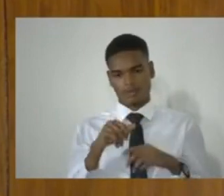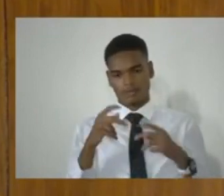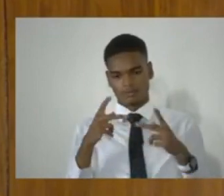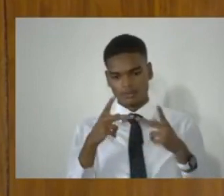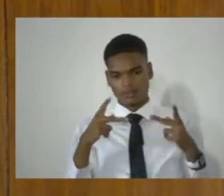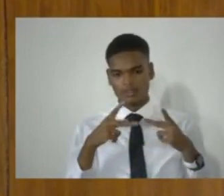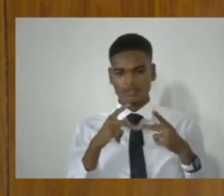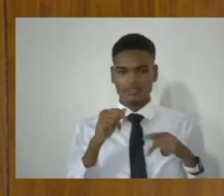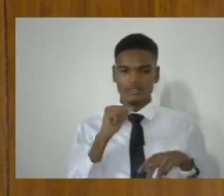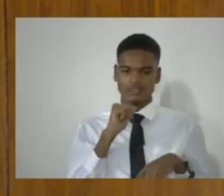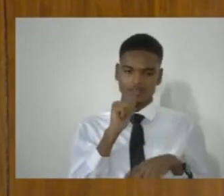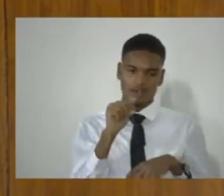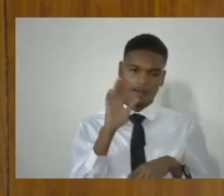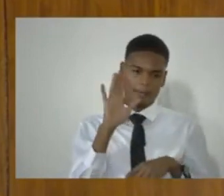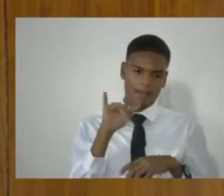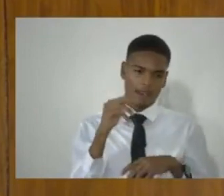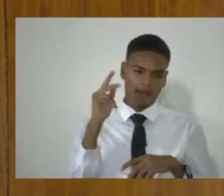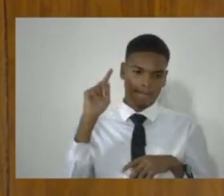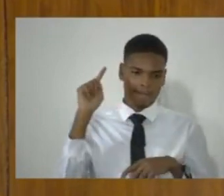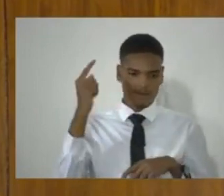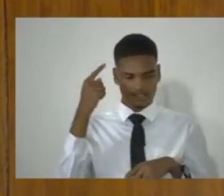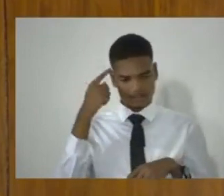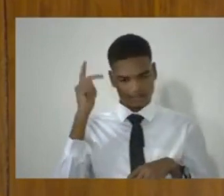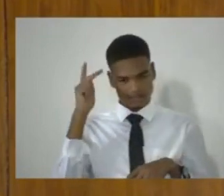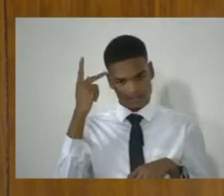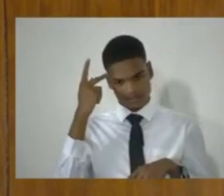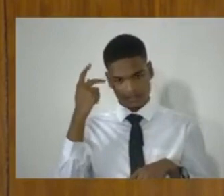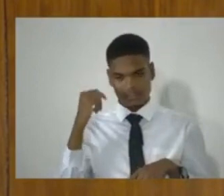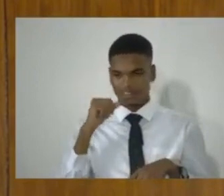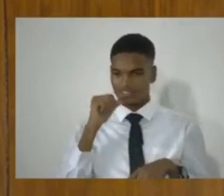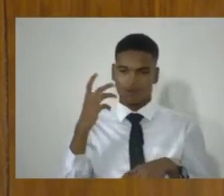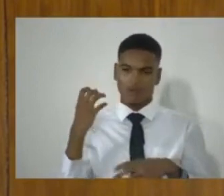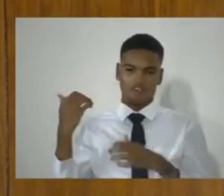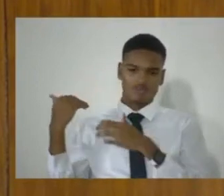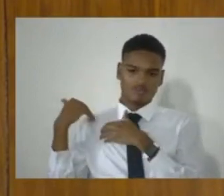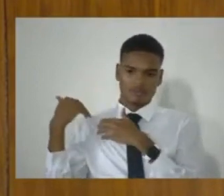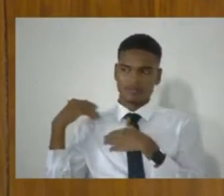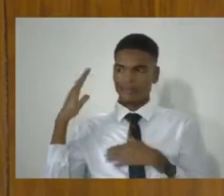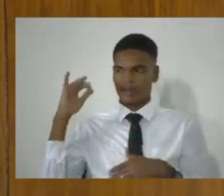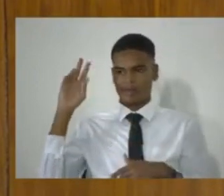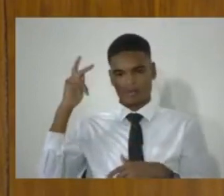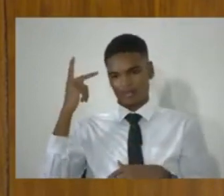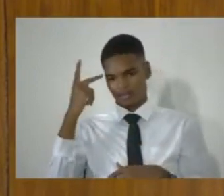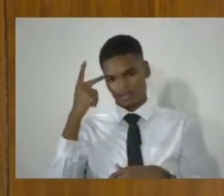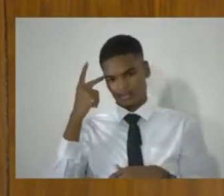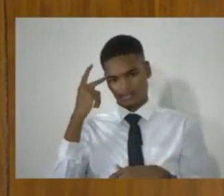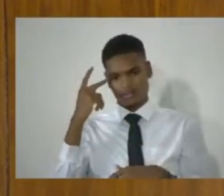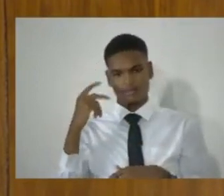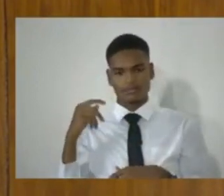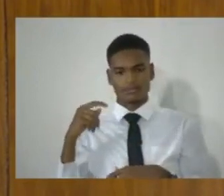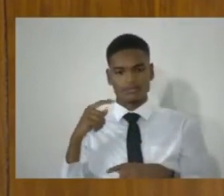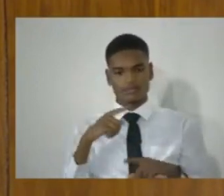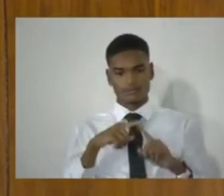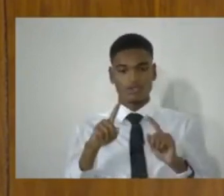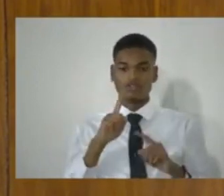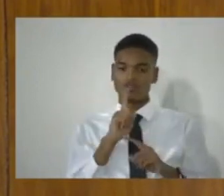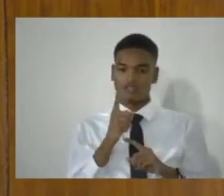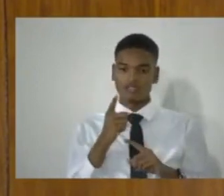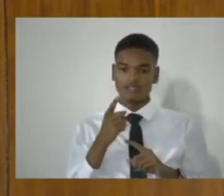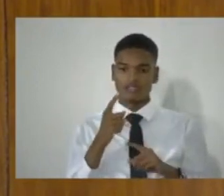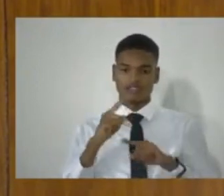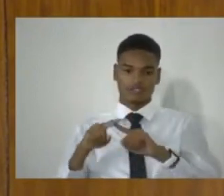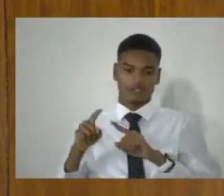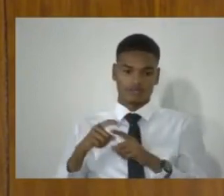one that is driven by politics, and we wouldn't want the response to be driven by politics because it is a particular principle and conscience